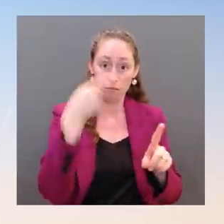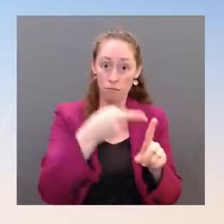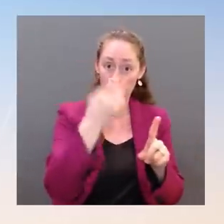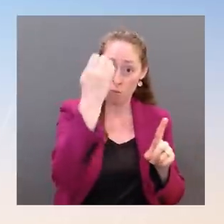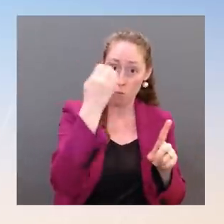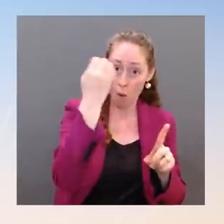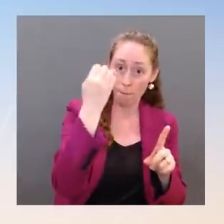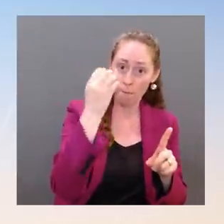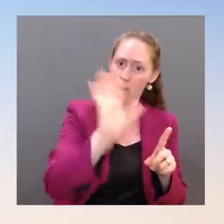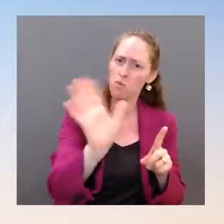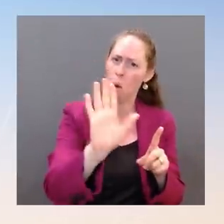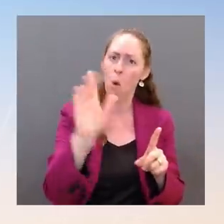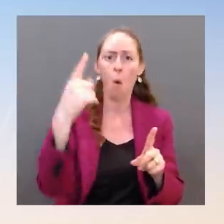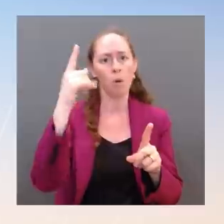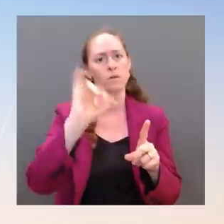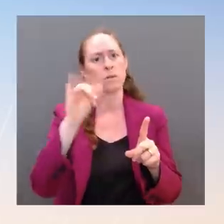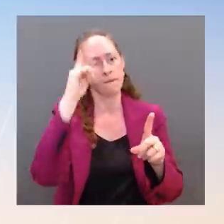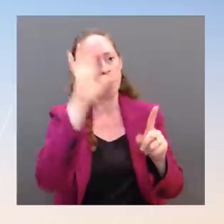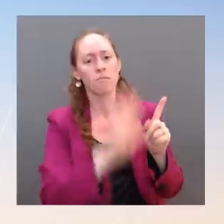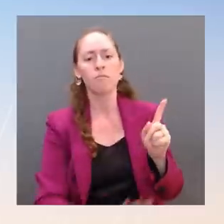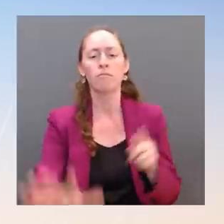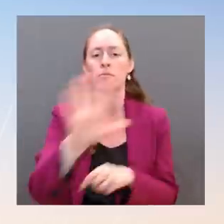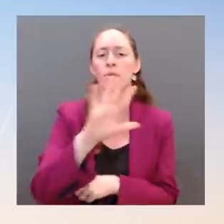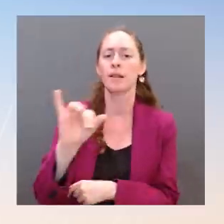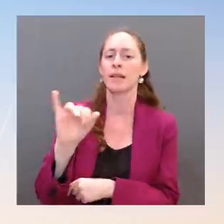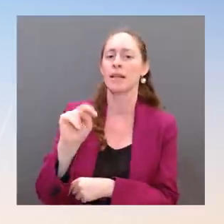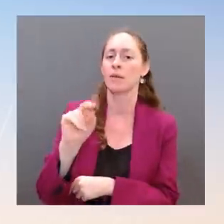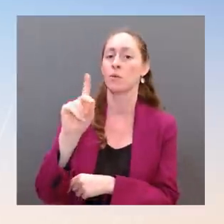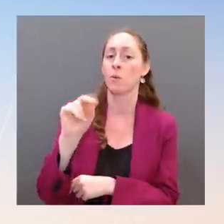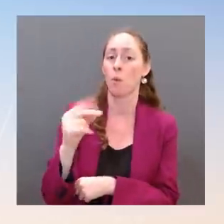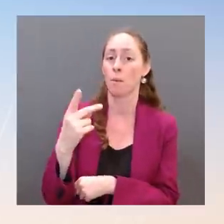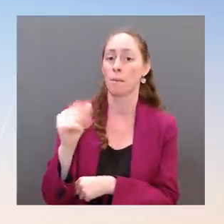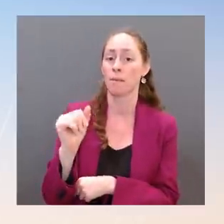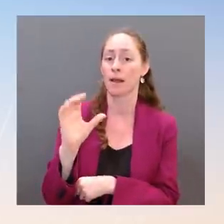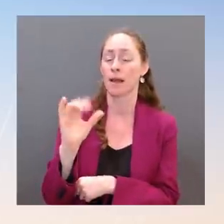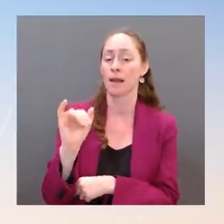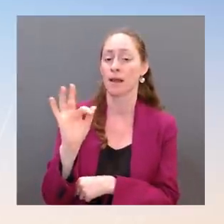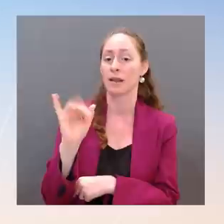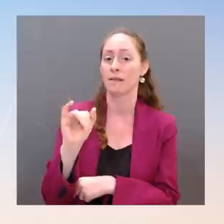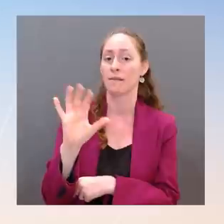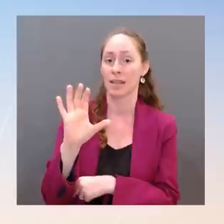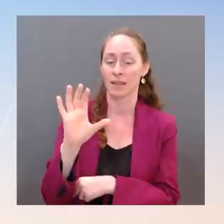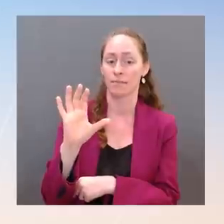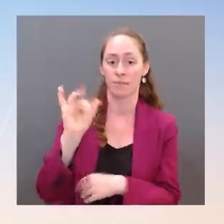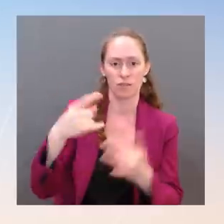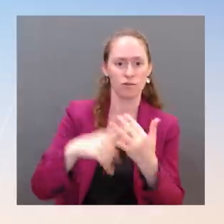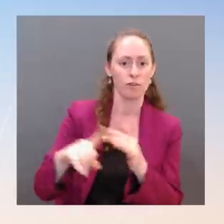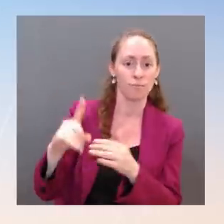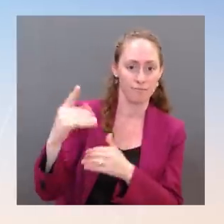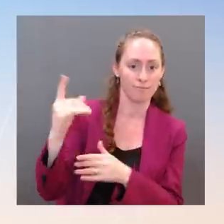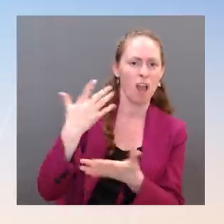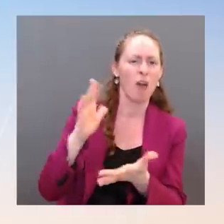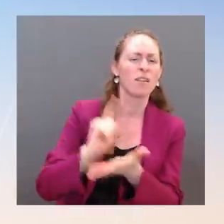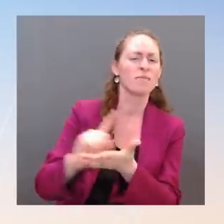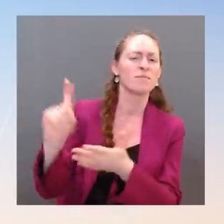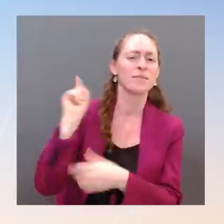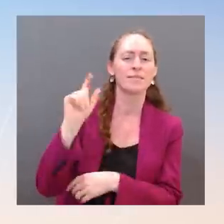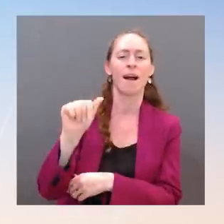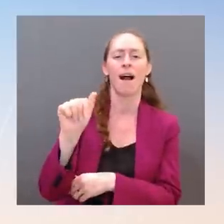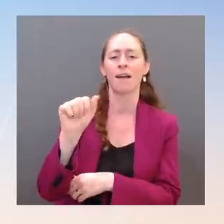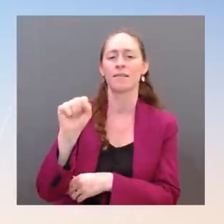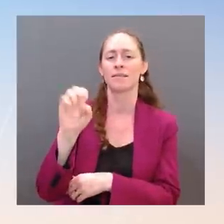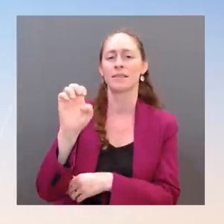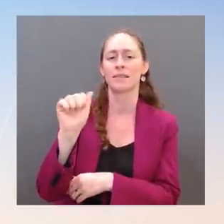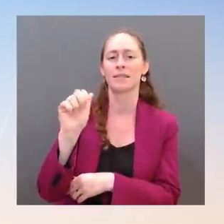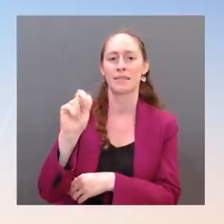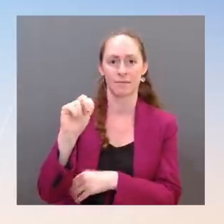of the U.S. ASEAN Summit here at the White House, where he welcomed nine leaders from Southeast Asia for a substantive set of meetings that covered